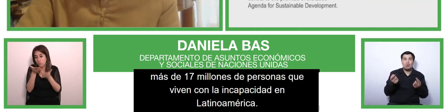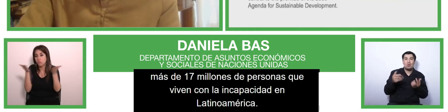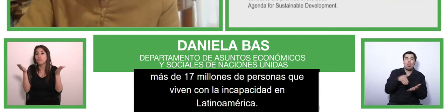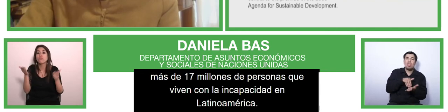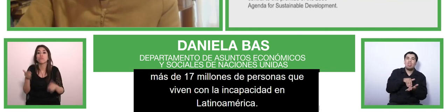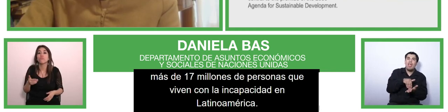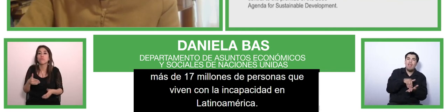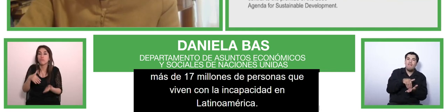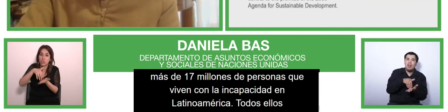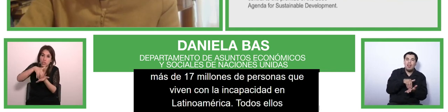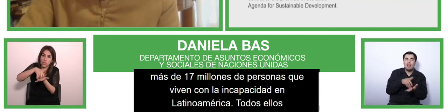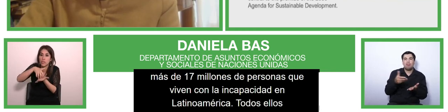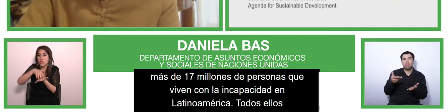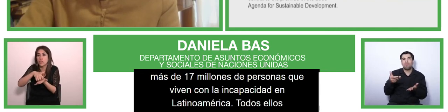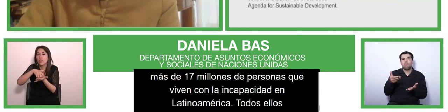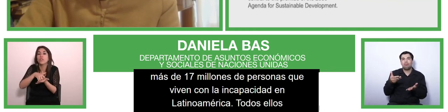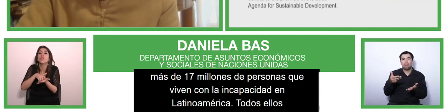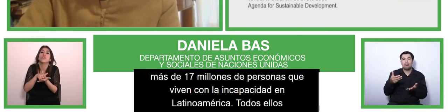vulnerability in